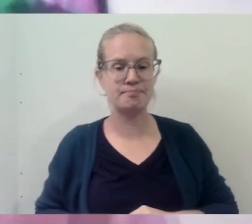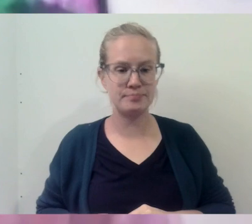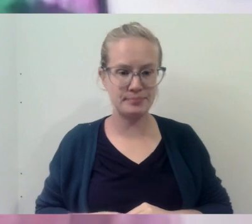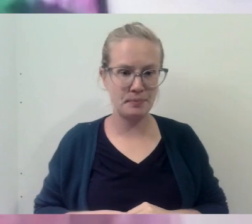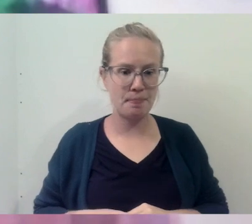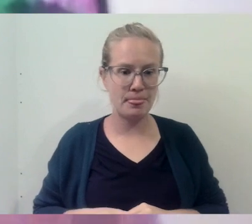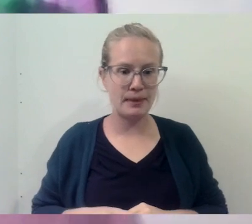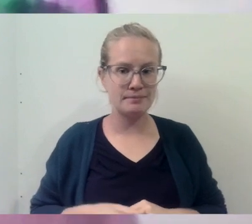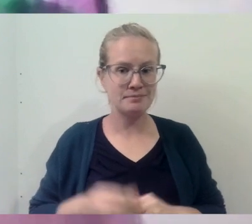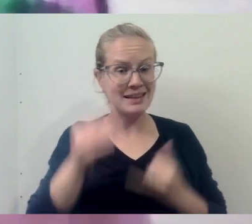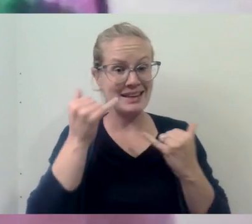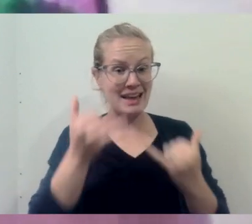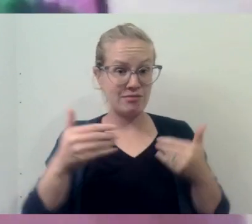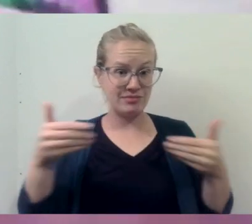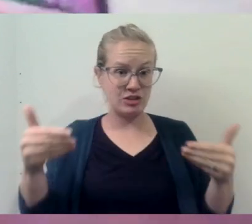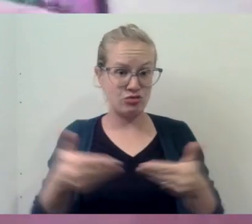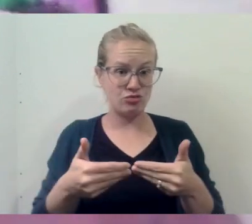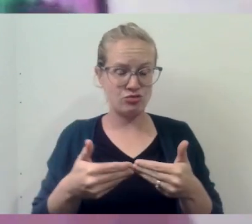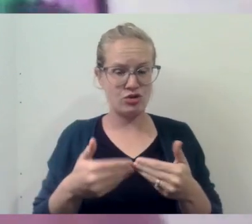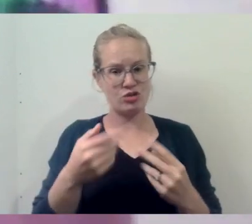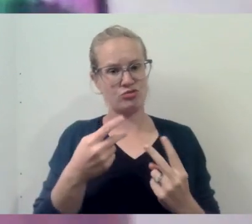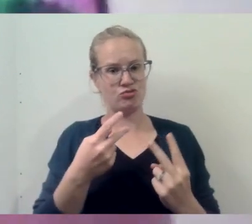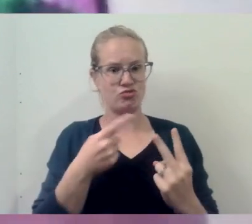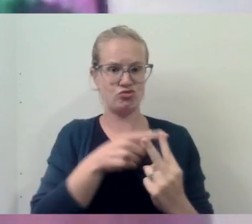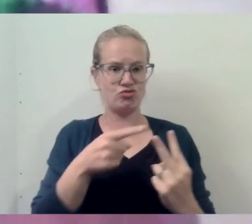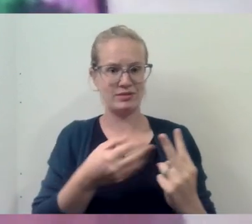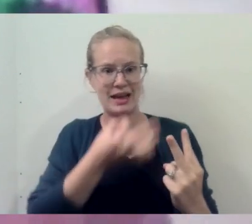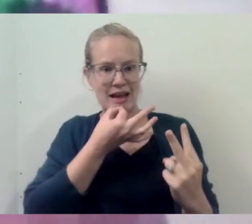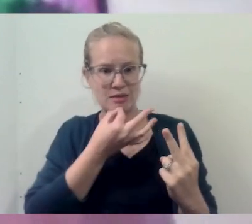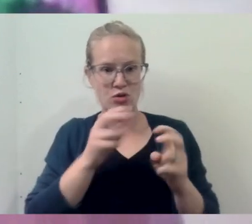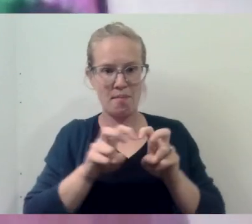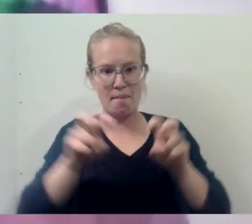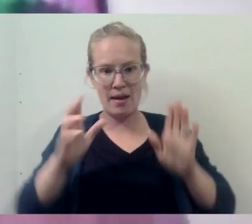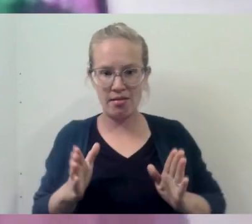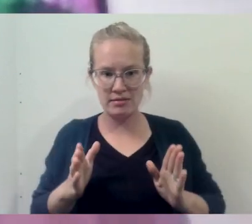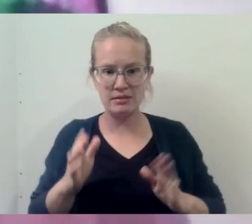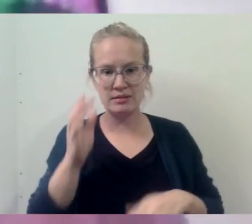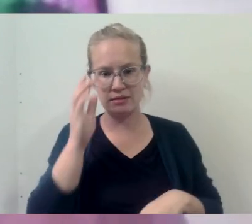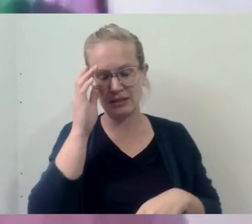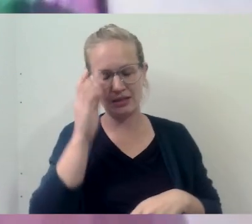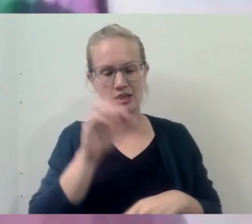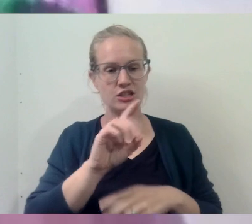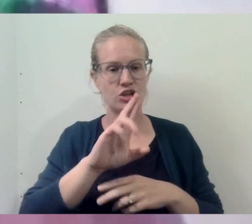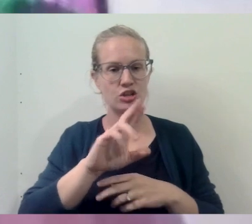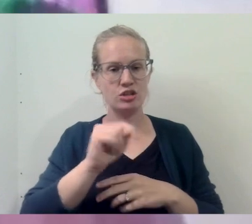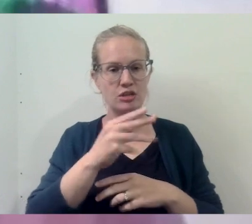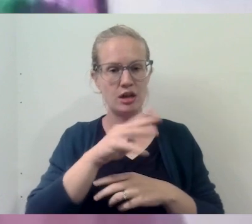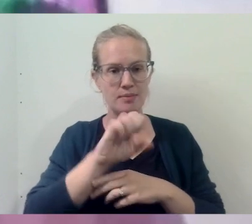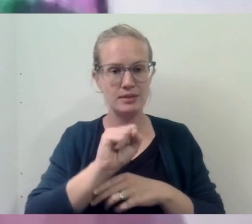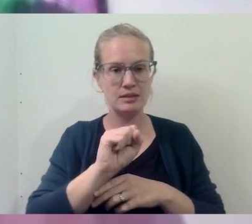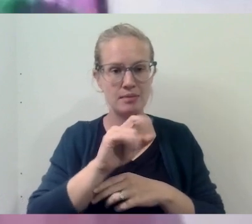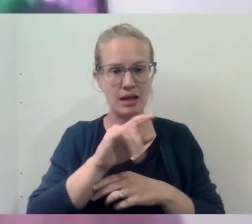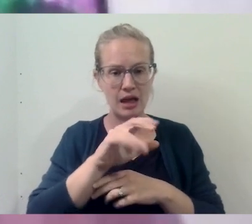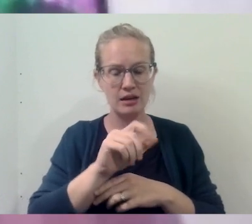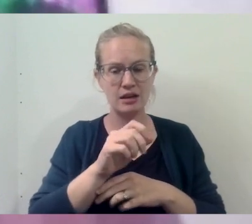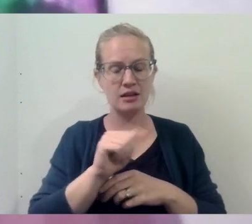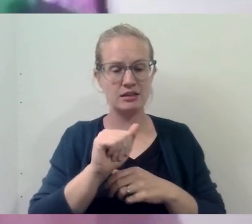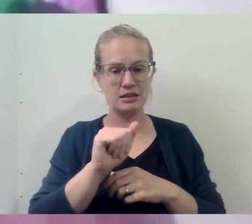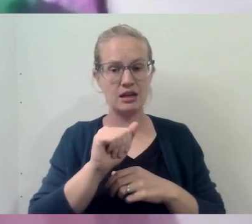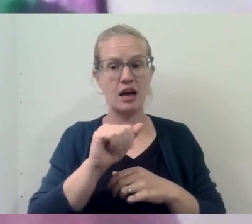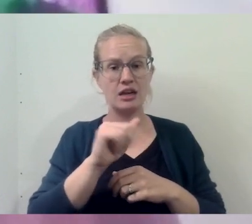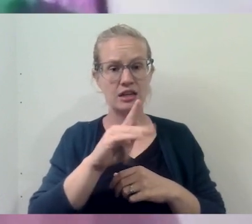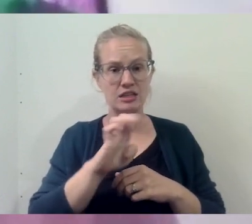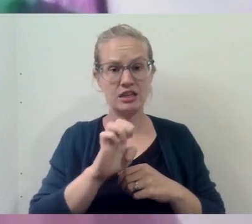I will now introduce our two expert panelists. Dr. Thomas Plant is the Augustine